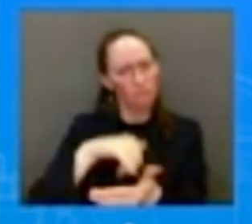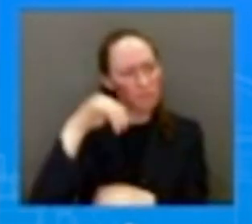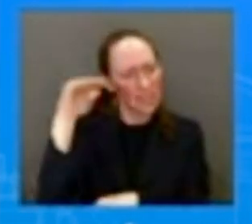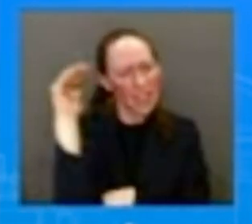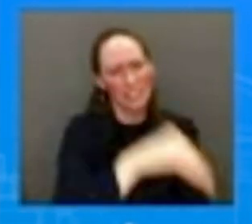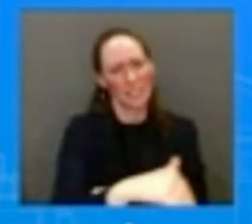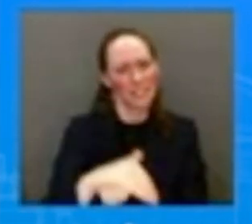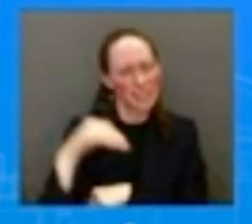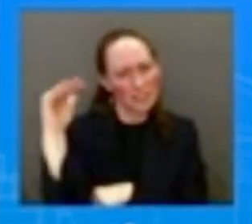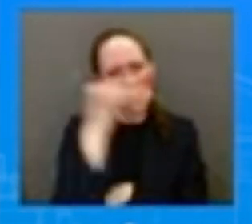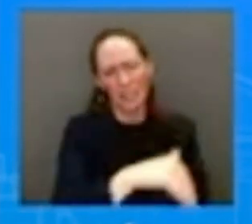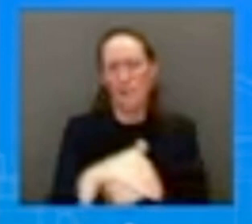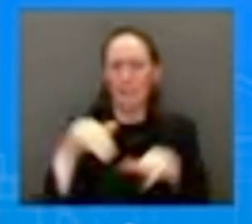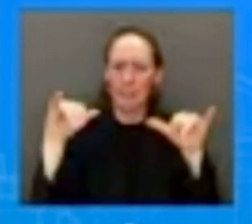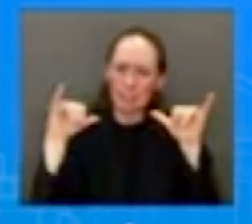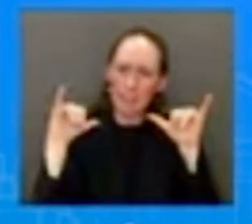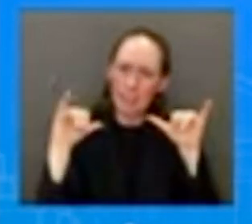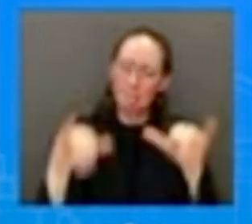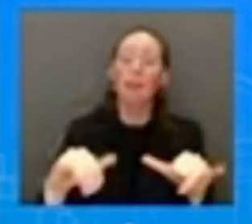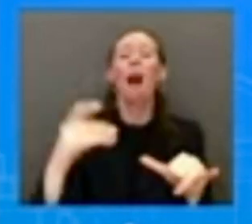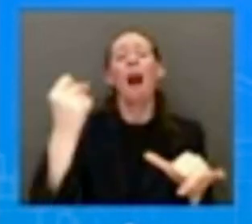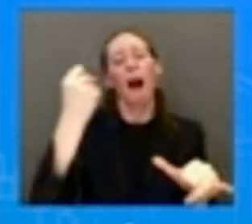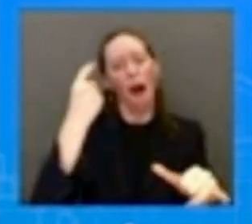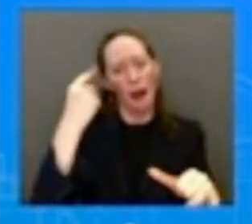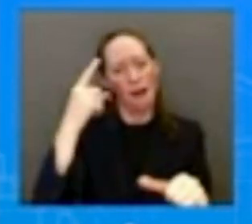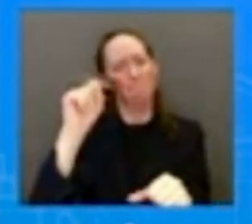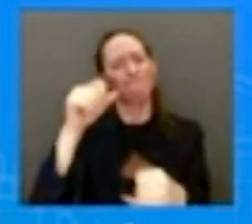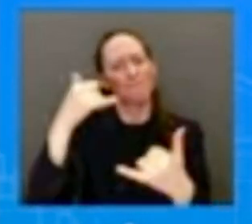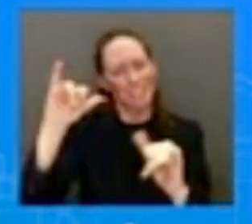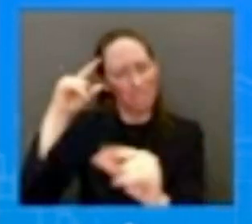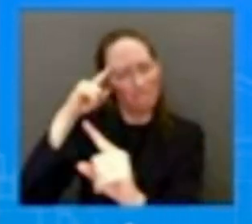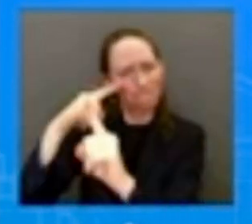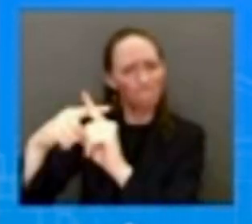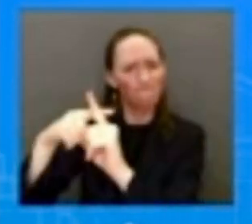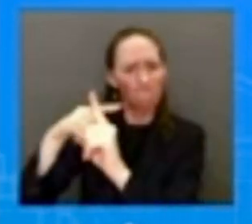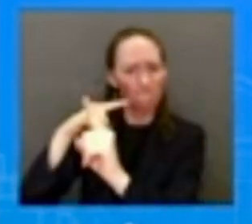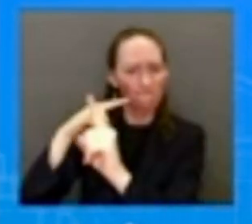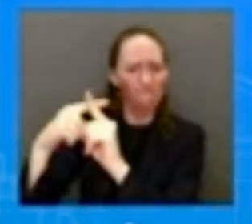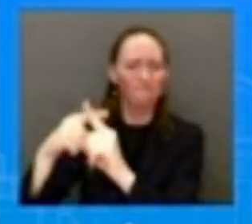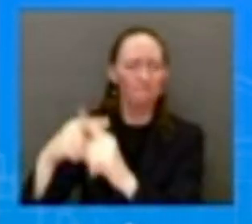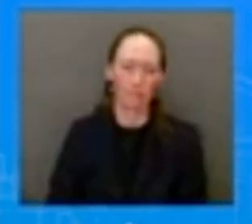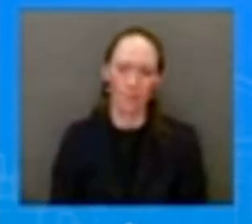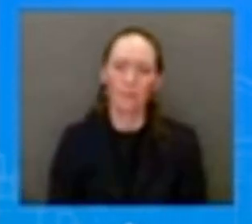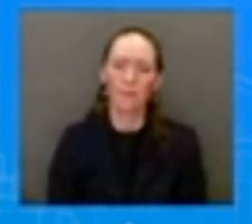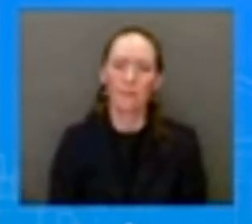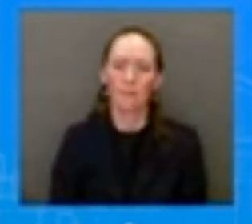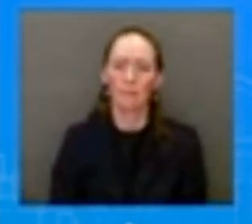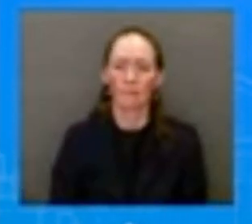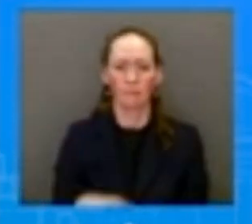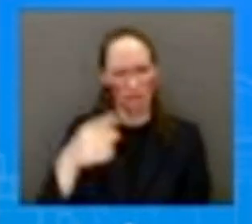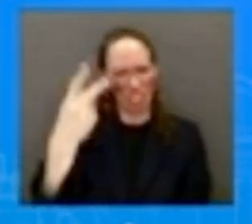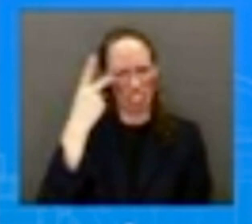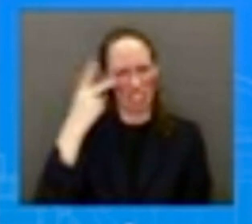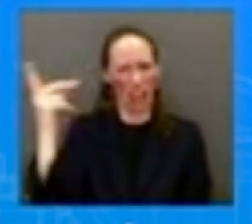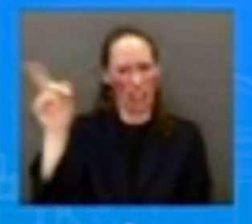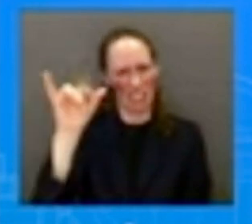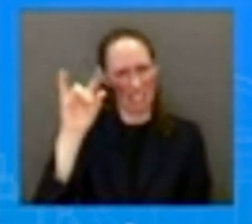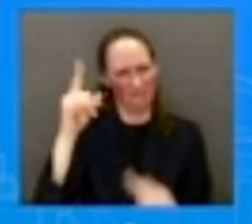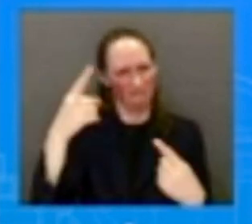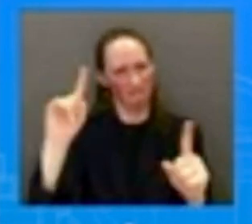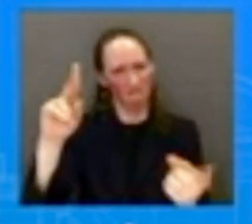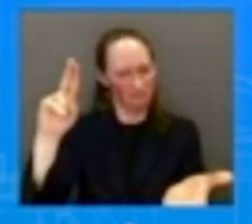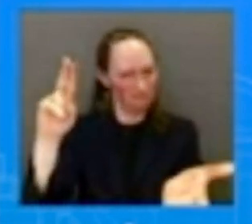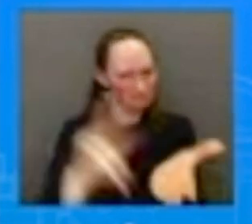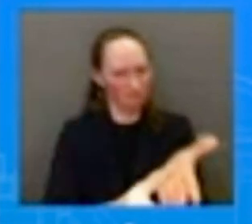We saw, you saw him sign a bipartisan piece of legislation that we hadn't seen on gun violence to deal with gun violence in